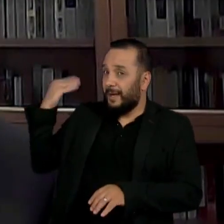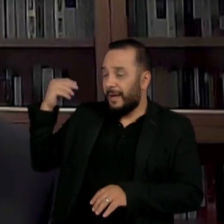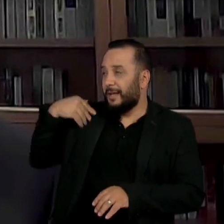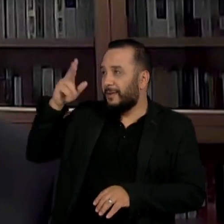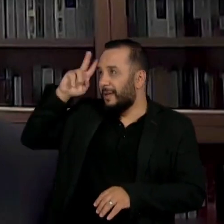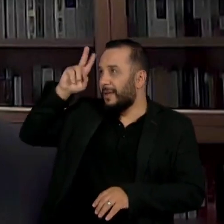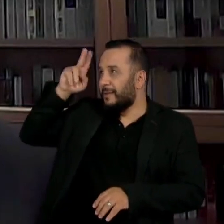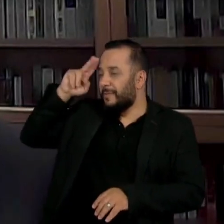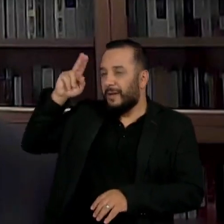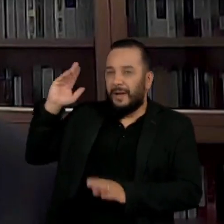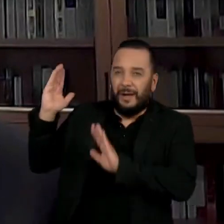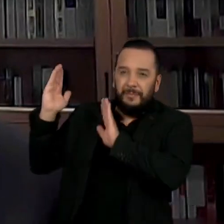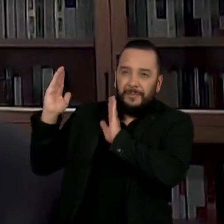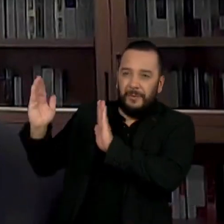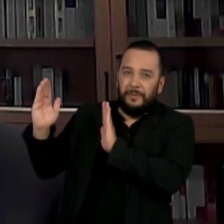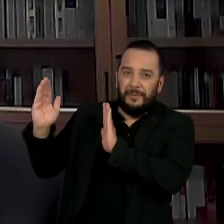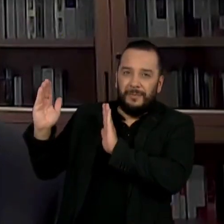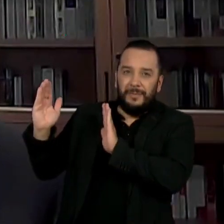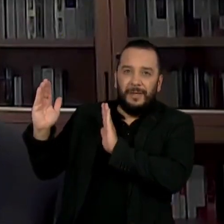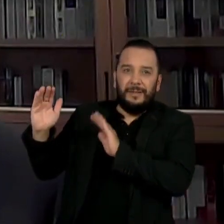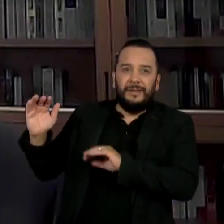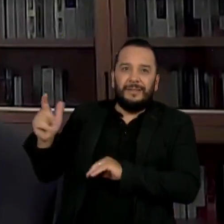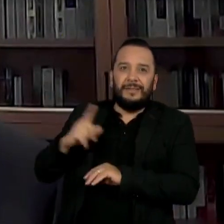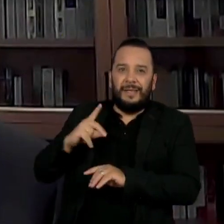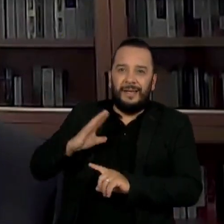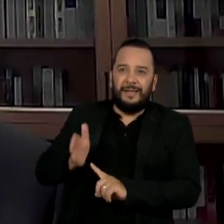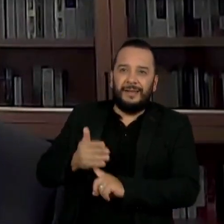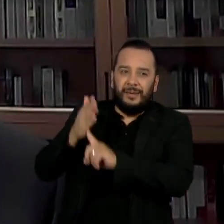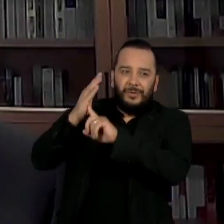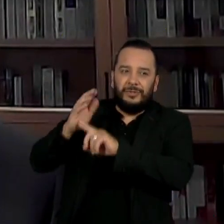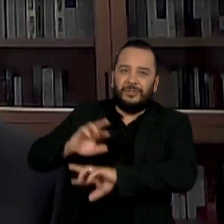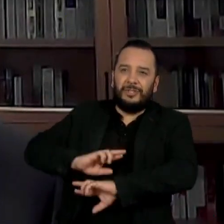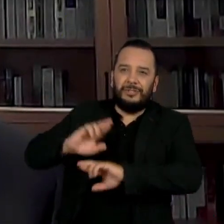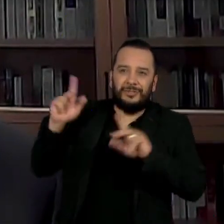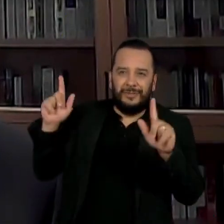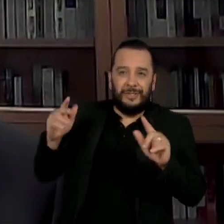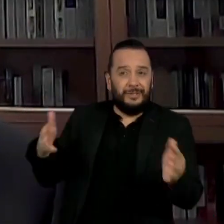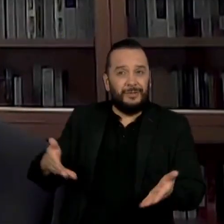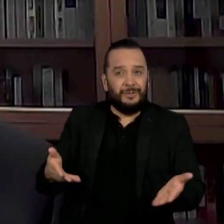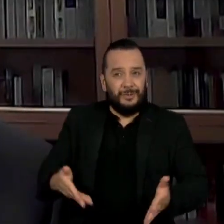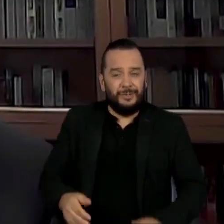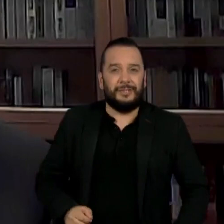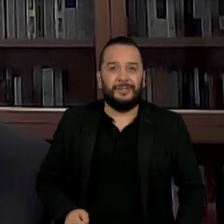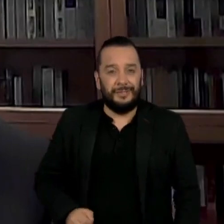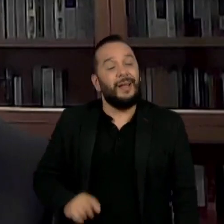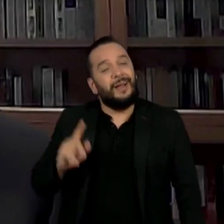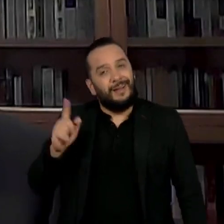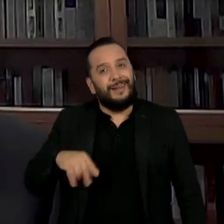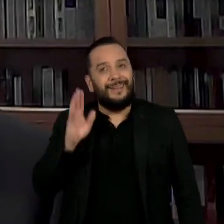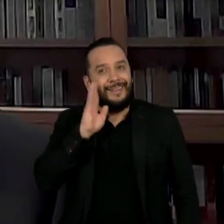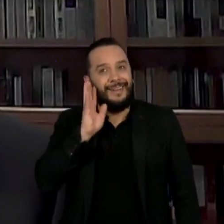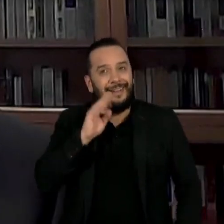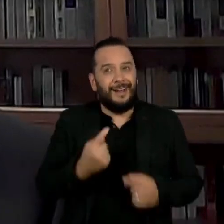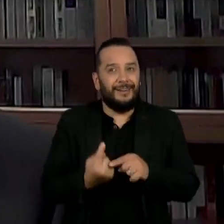past, which is technologically different from our own world, it's just a fun place to be.